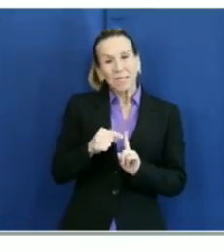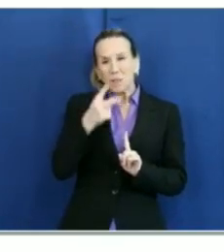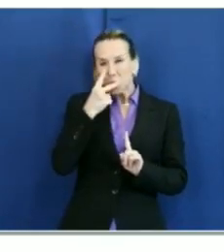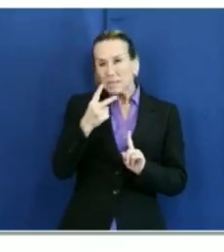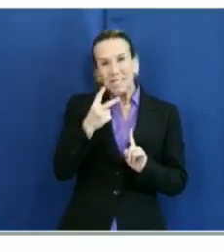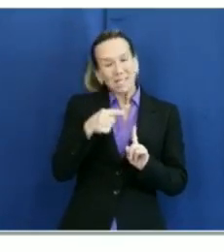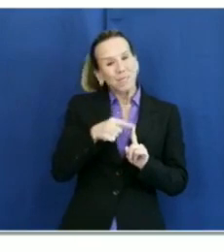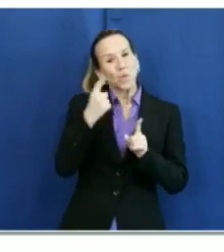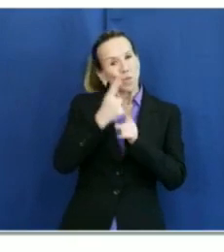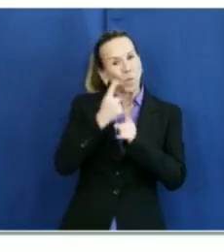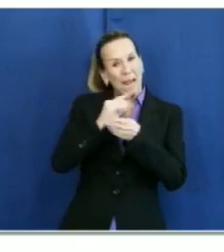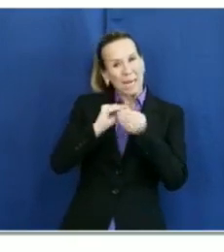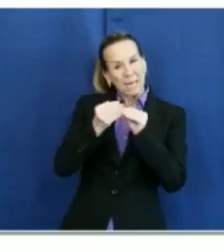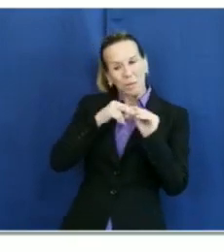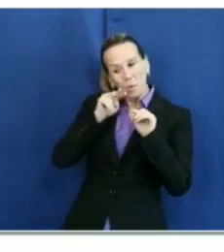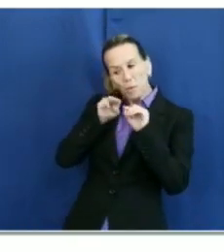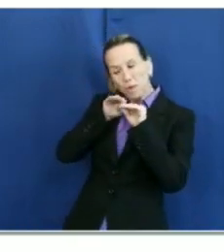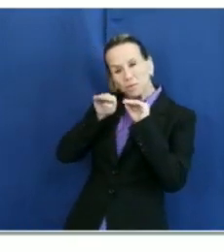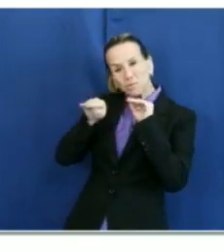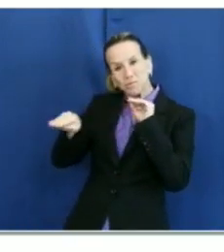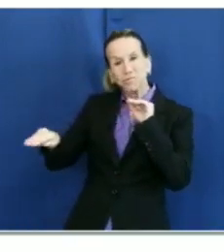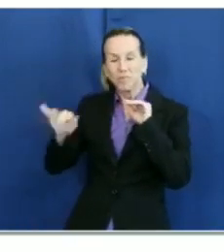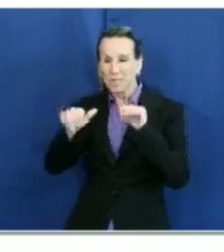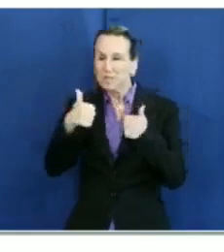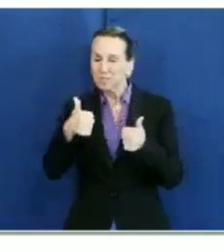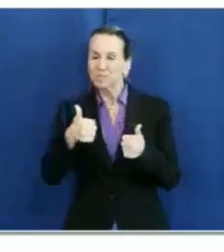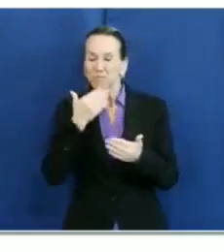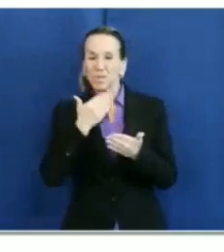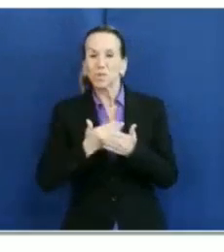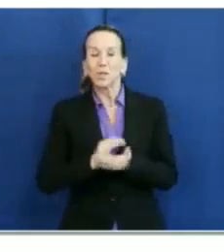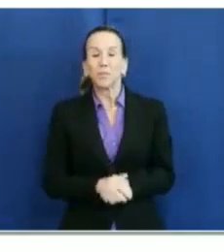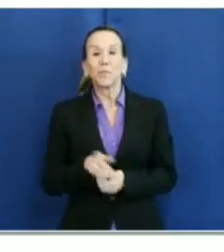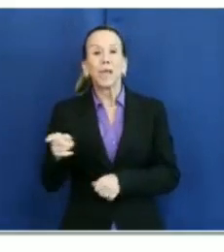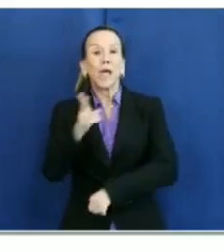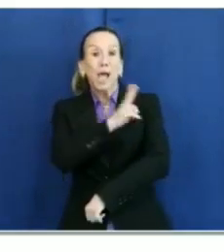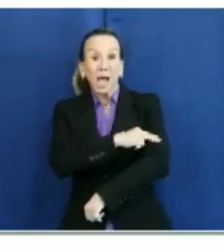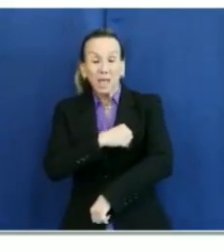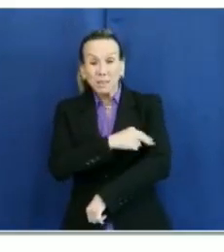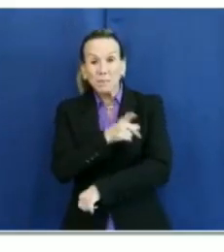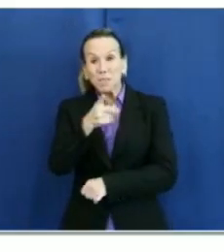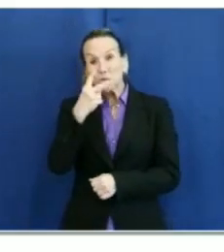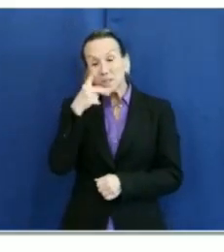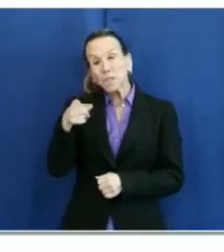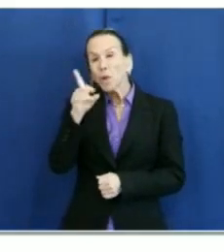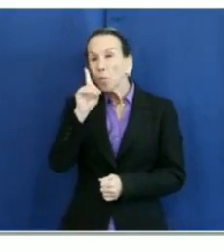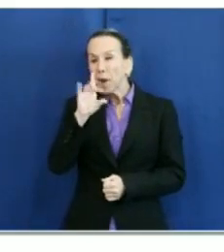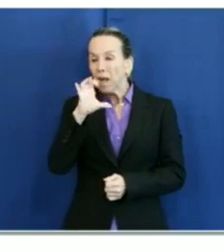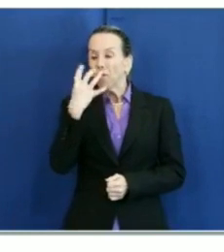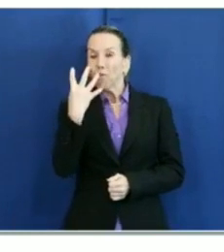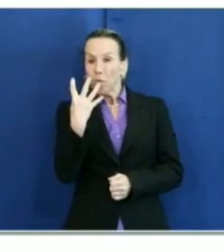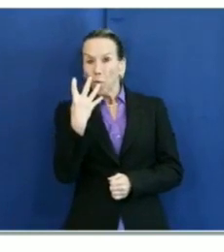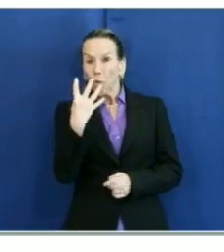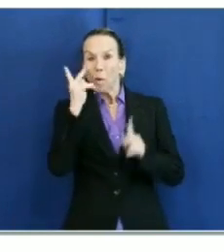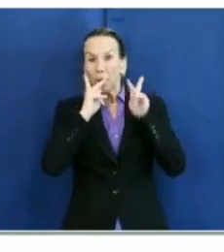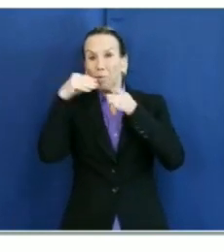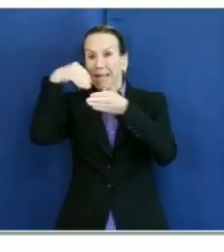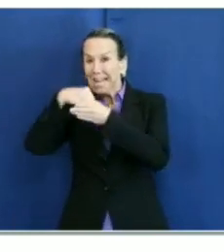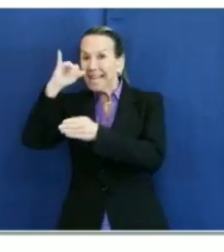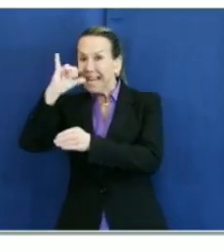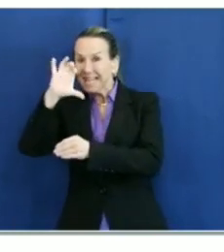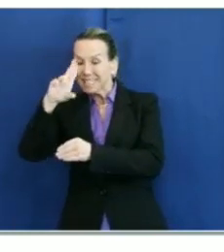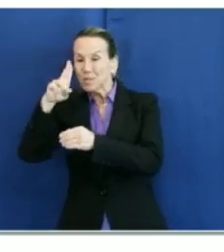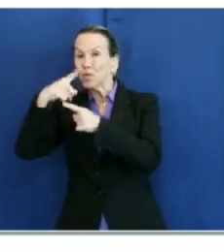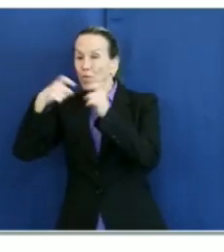in the right direction, which is encouraging. For hospitalization, we're looking at 104 COVID-related ICUs,